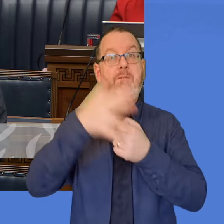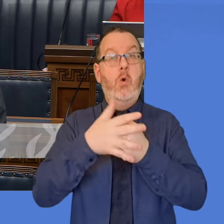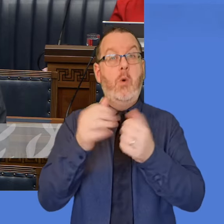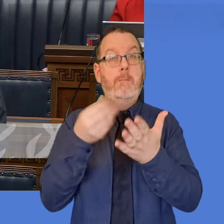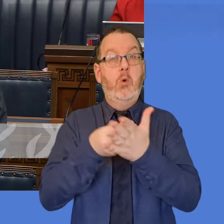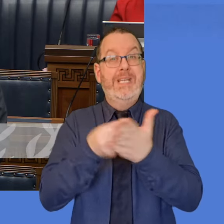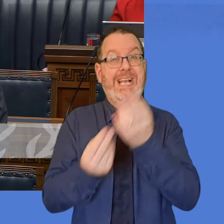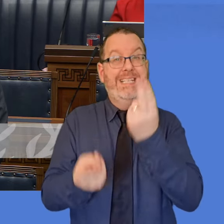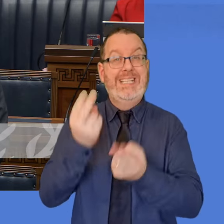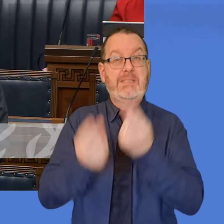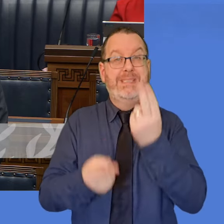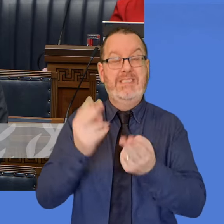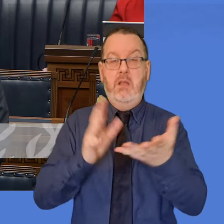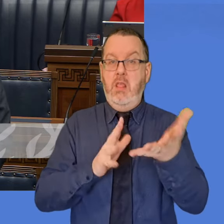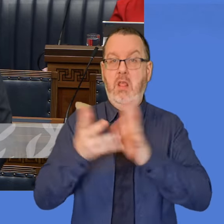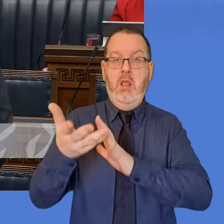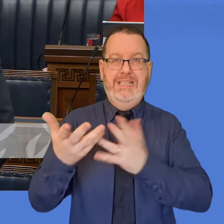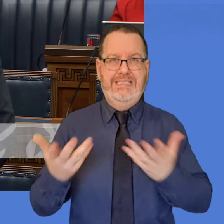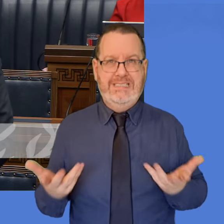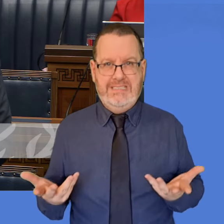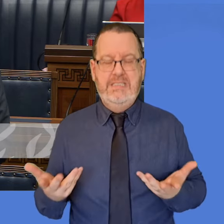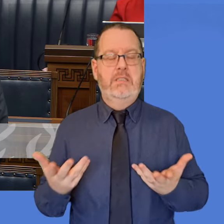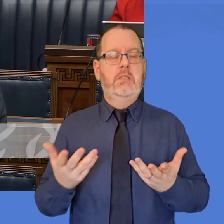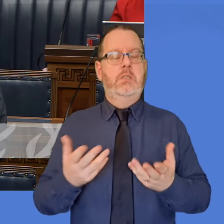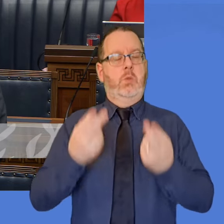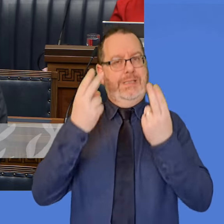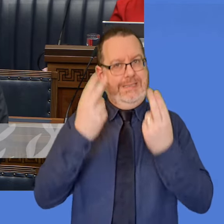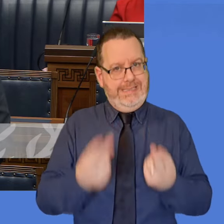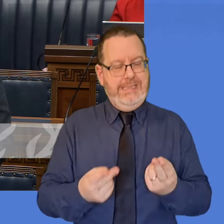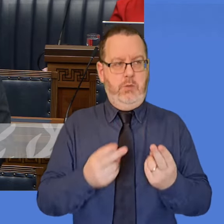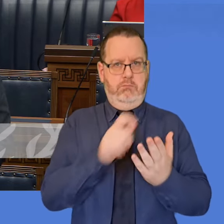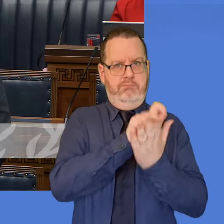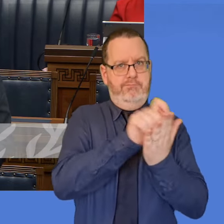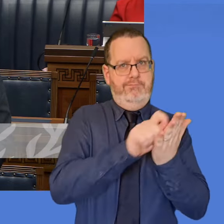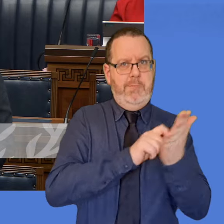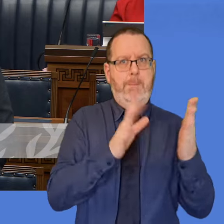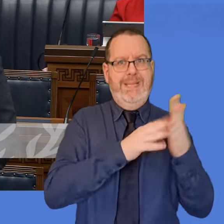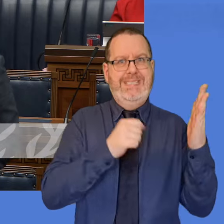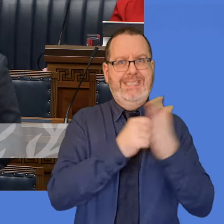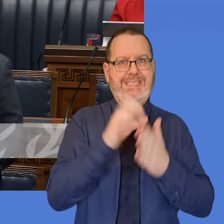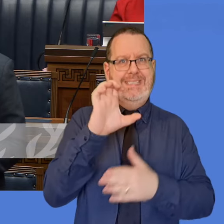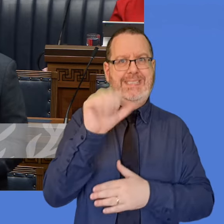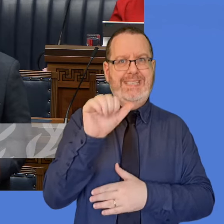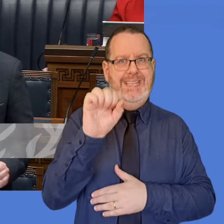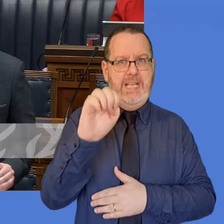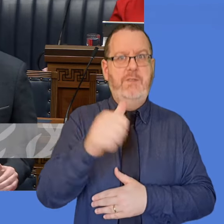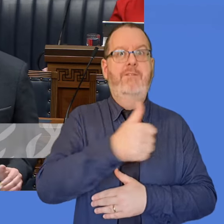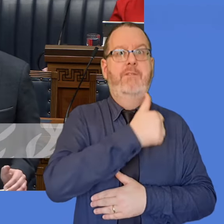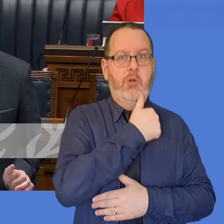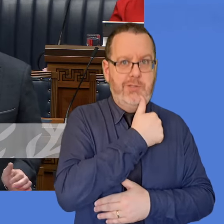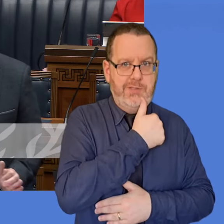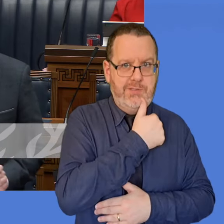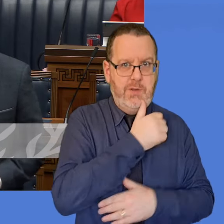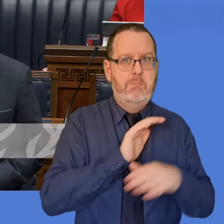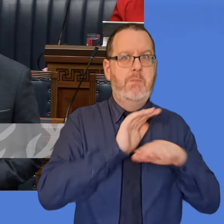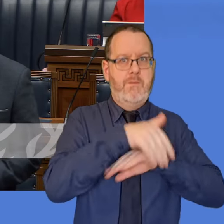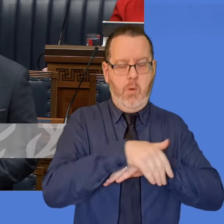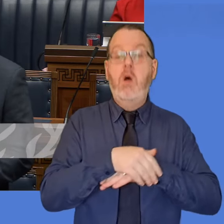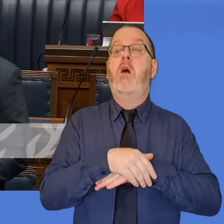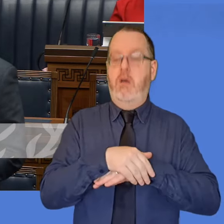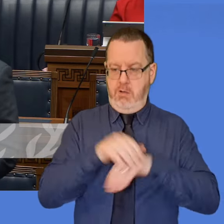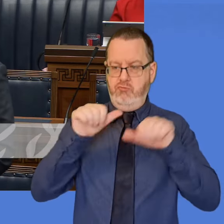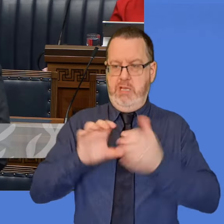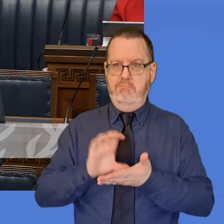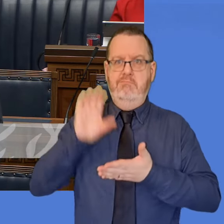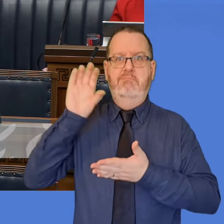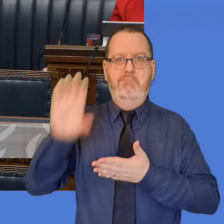and be repercussive as well. That would need to be fully tested via an appropriate business case, and no further work is done on that. The